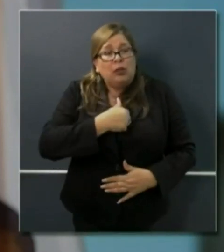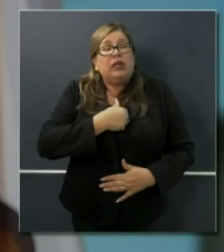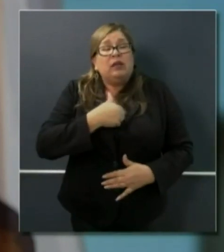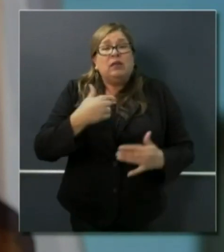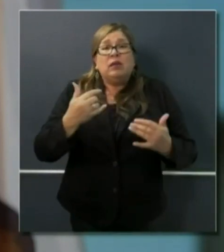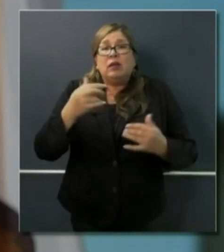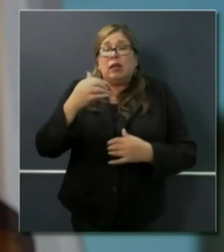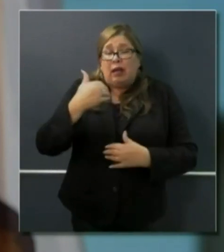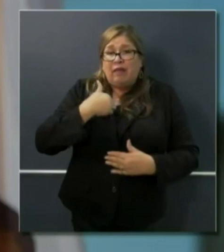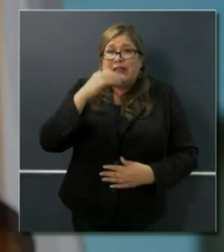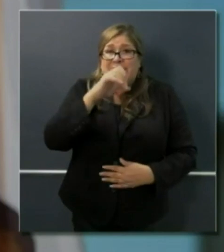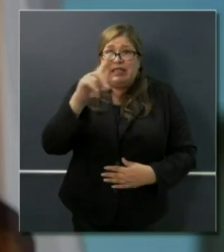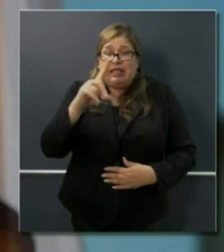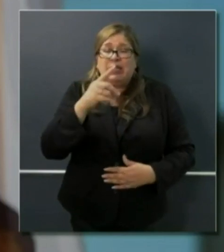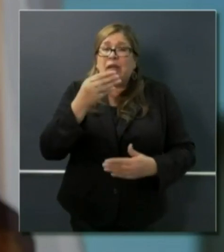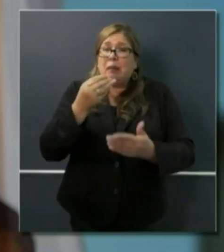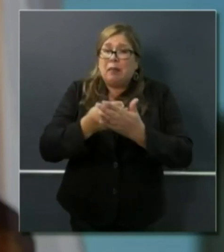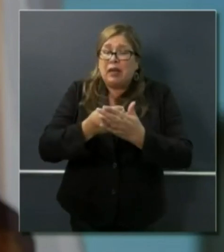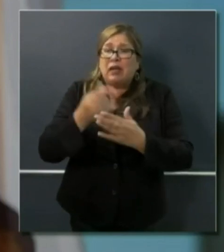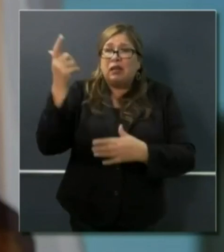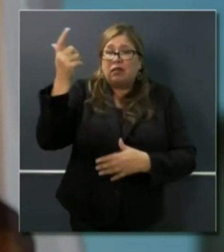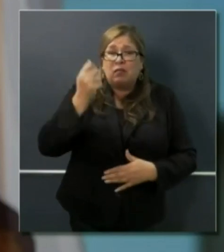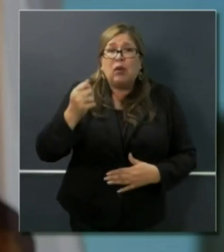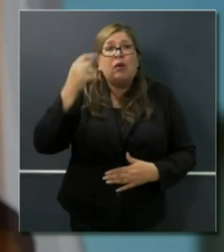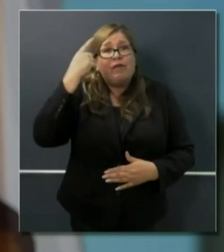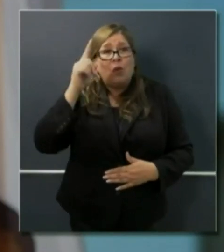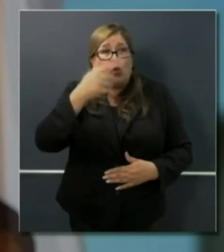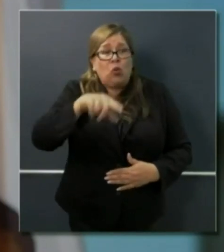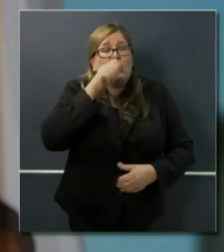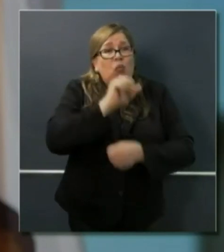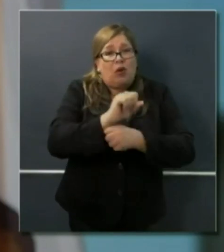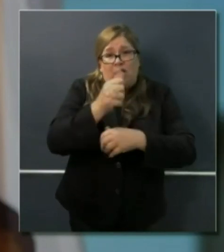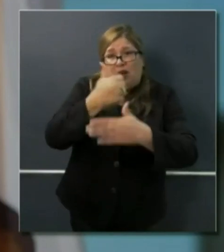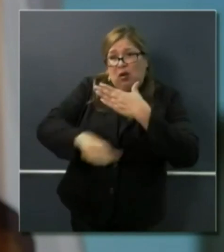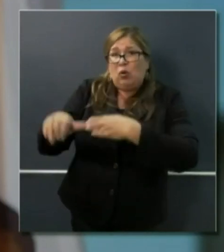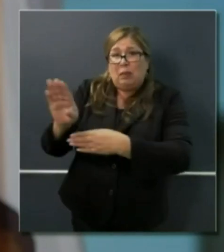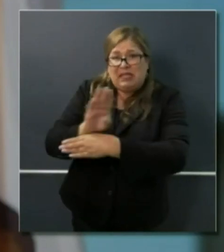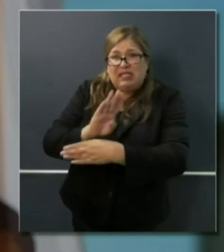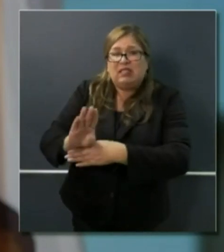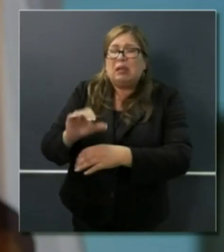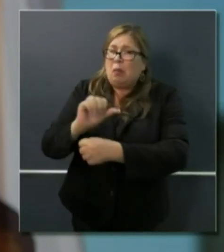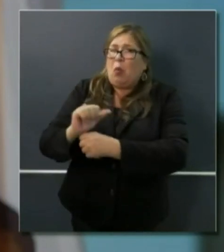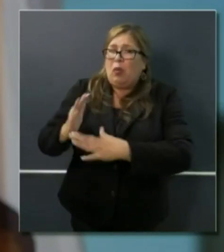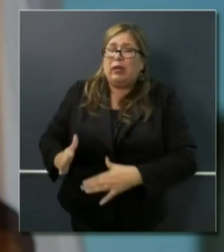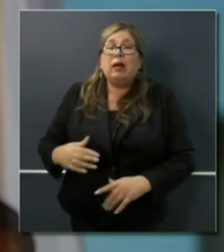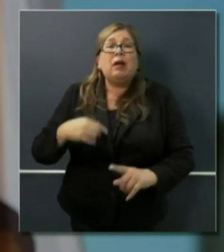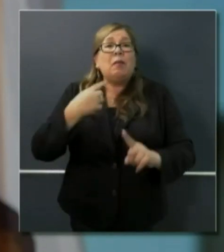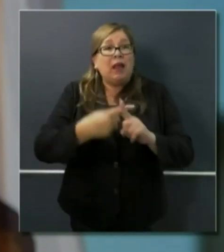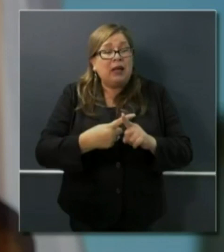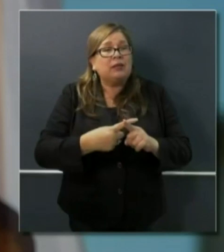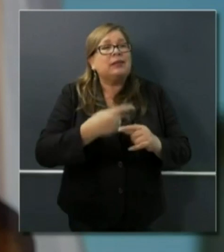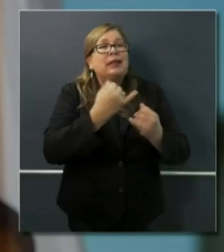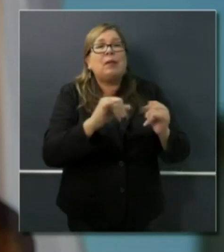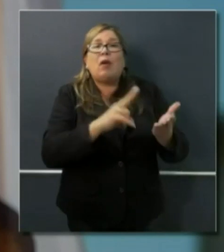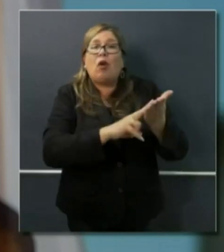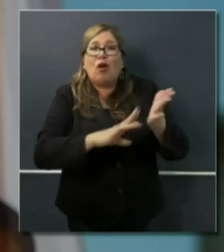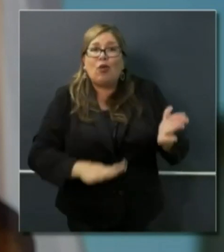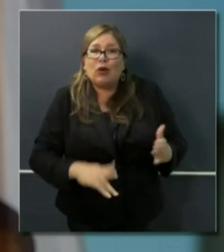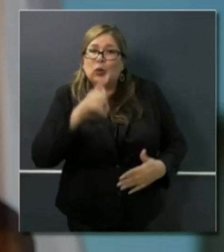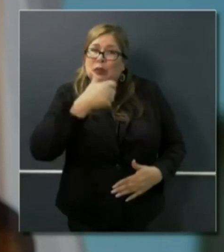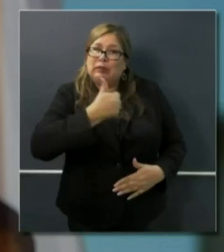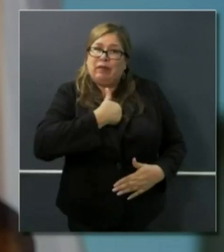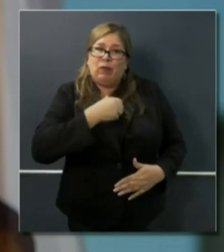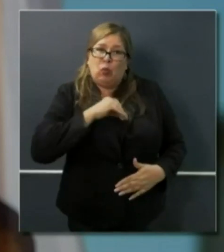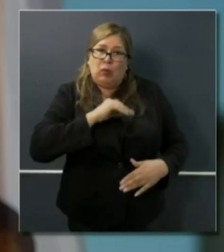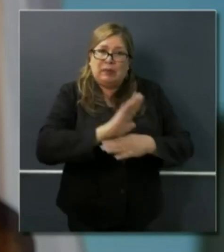but independent contractors for small business men and women, people that are self-employed. And I want to tell you a little bit more about